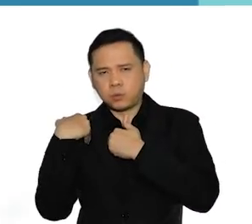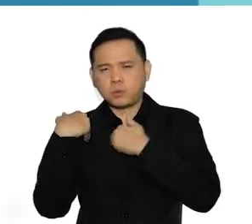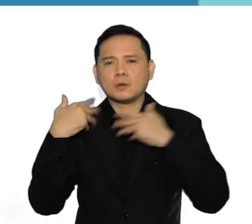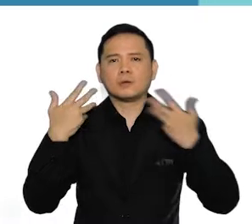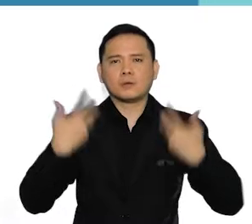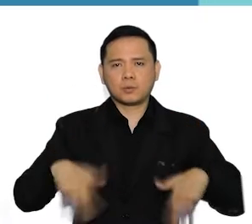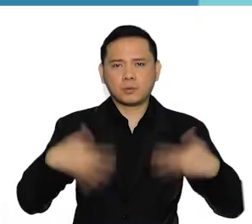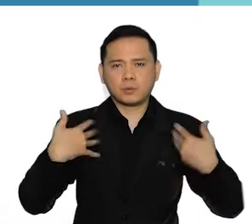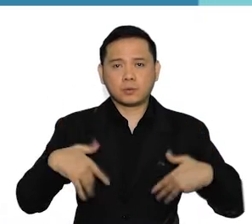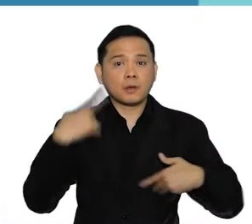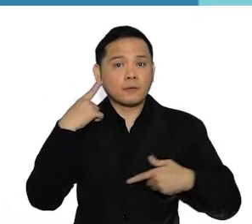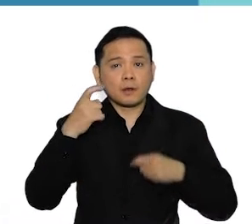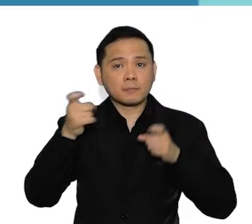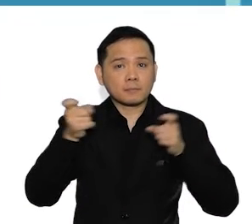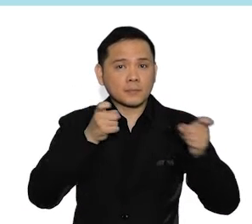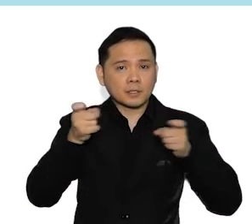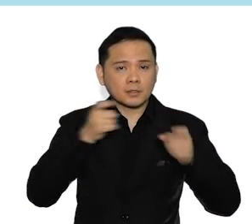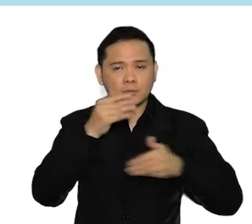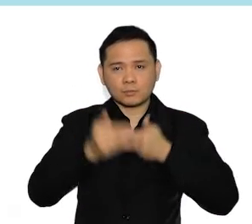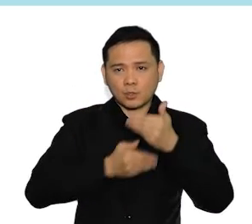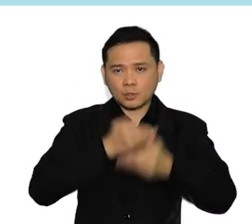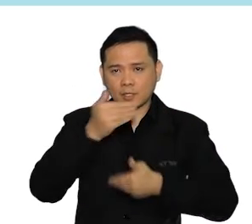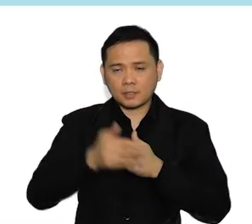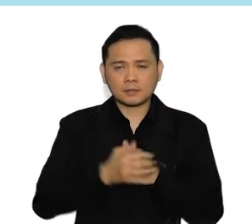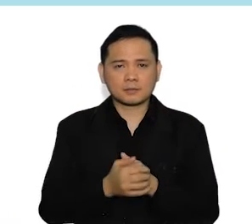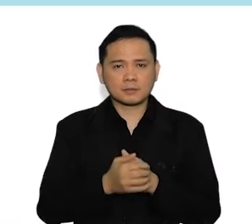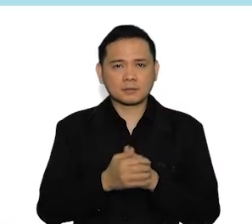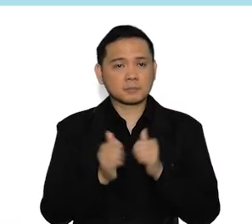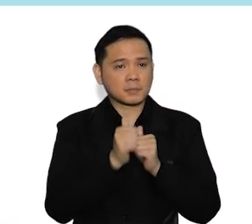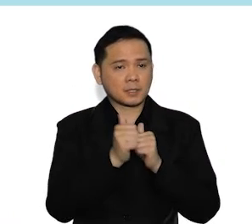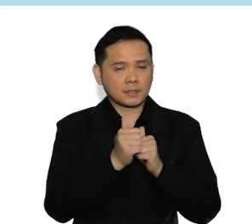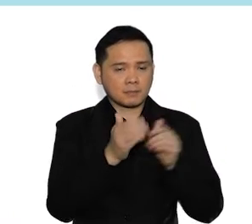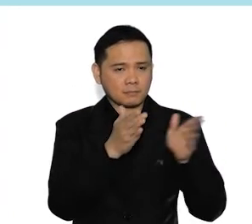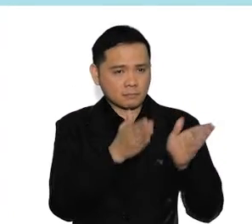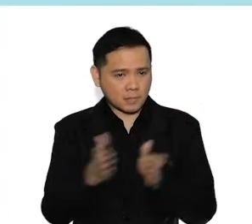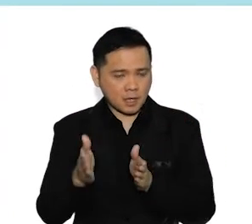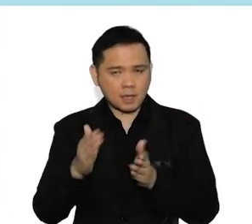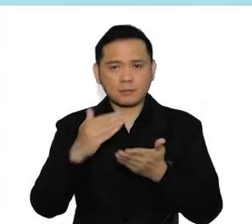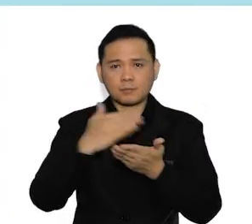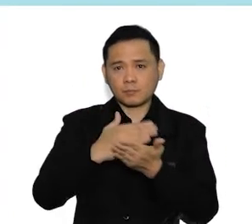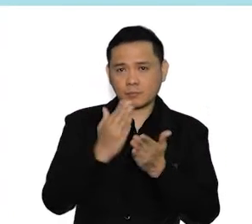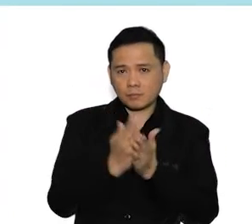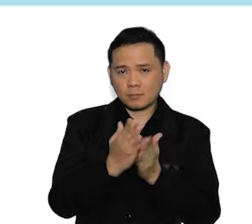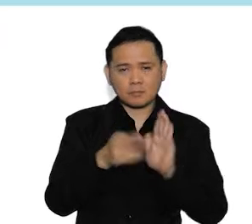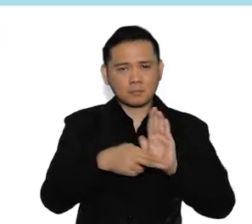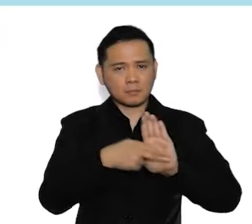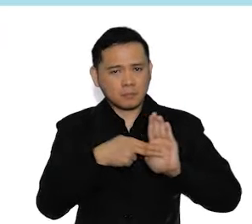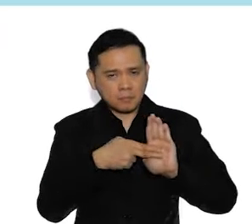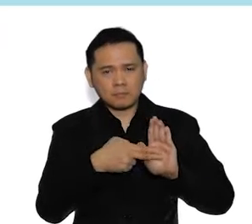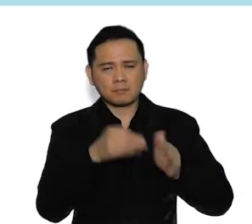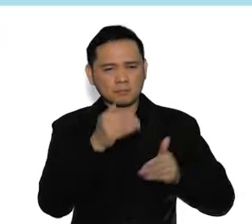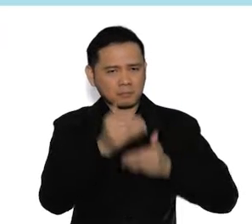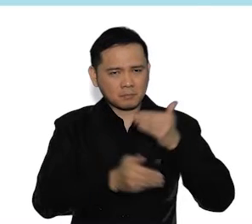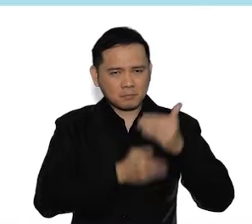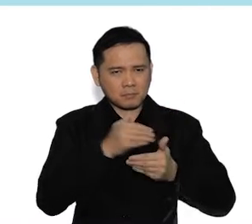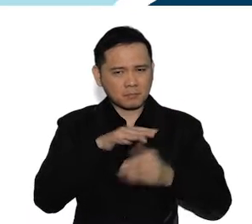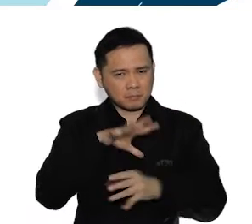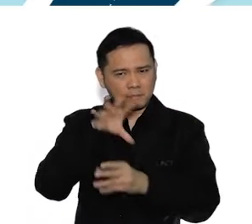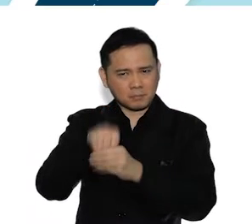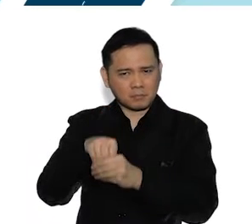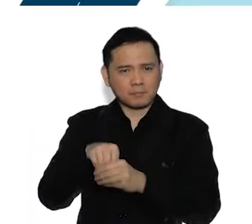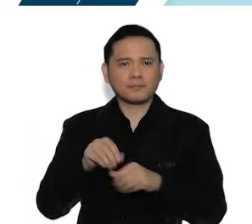and responsibilities in the climate mainstreaming process from planning and budgeting to the tagging process.